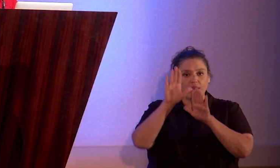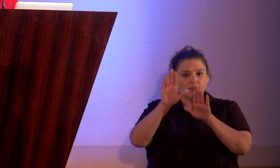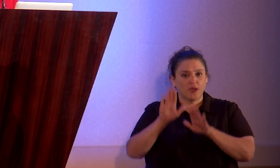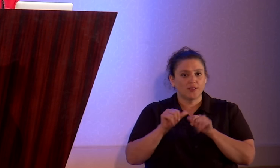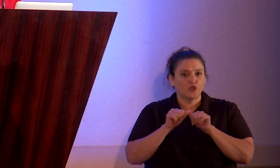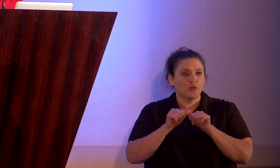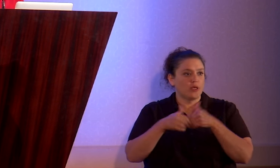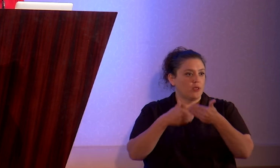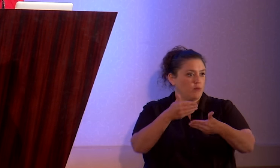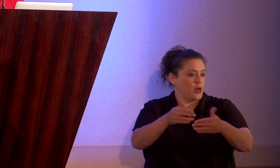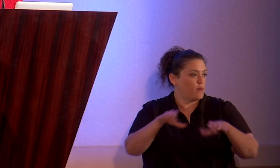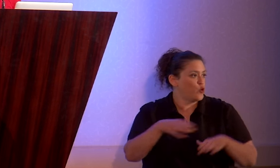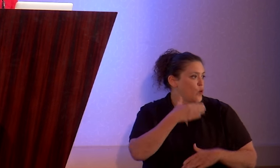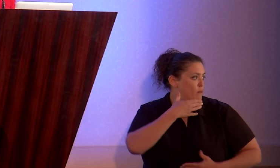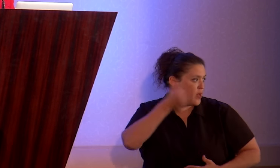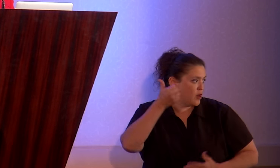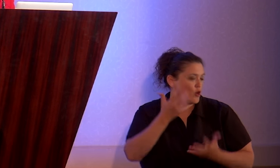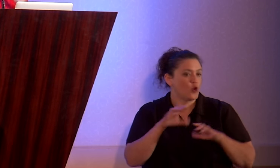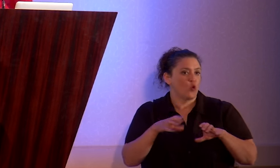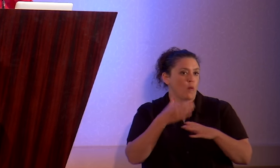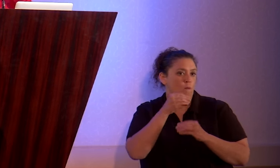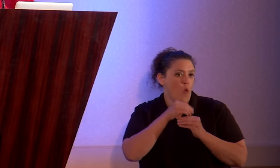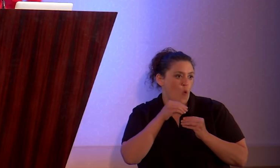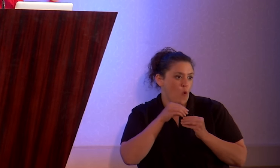it up. Let's do it better and let's do it more.